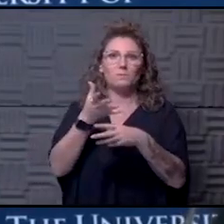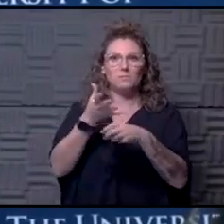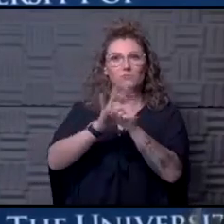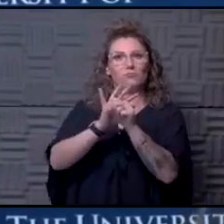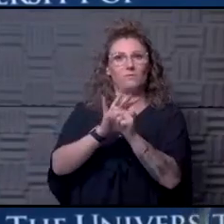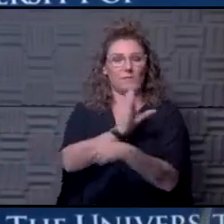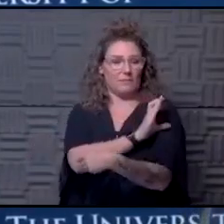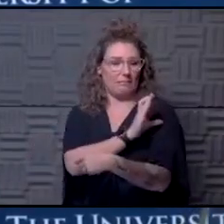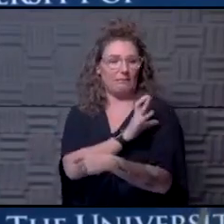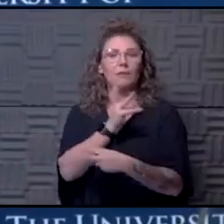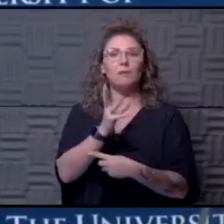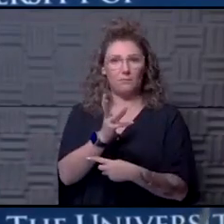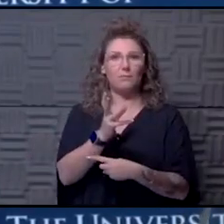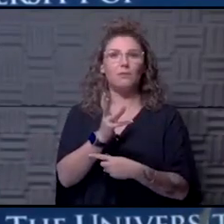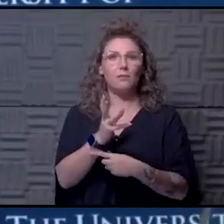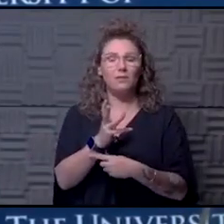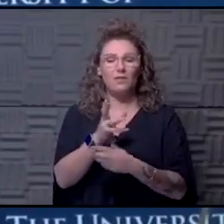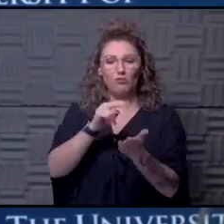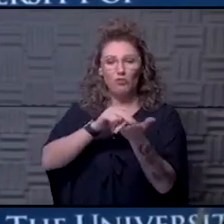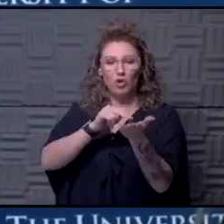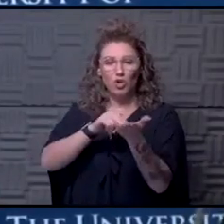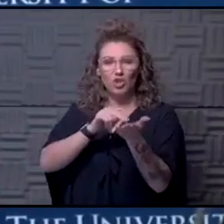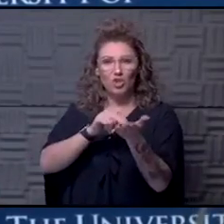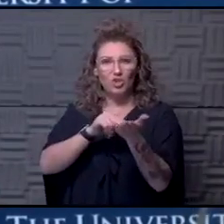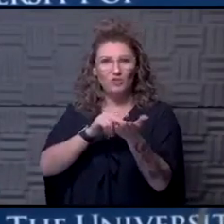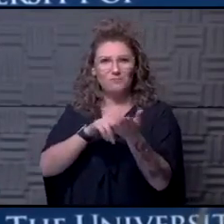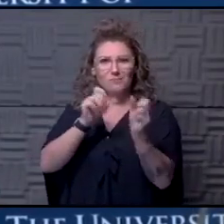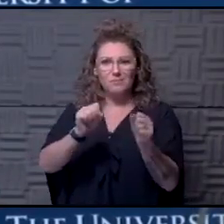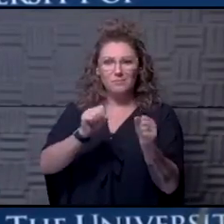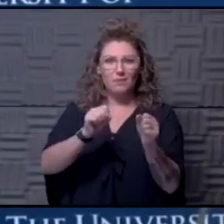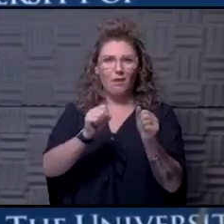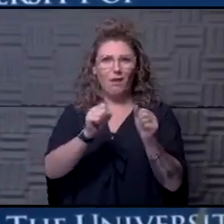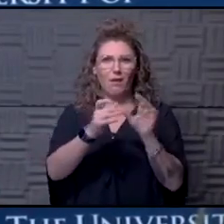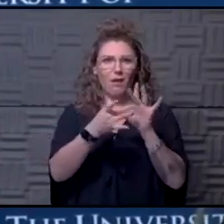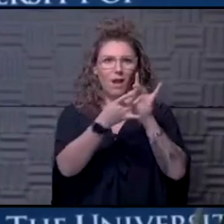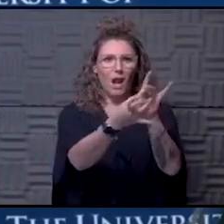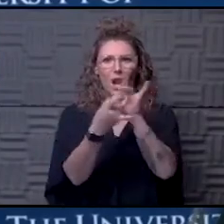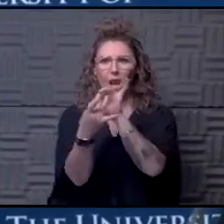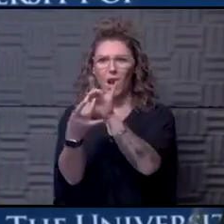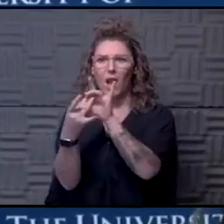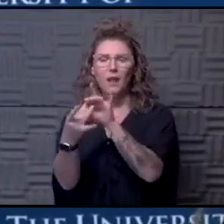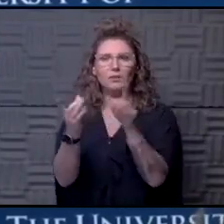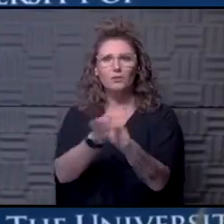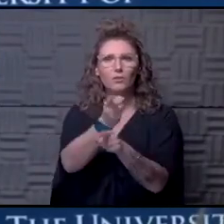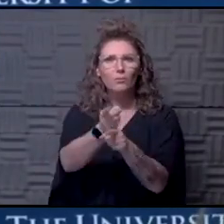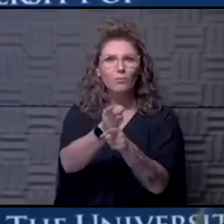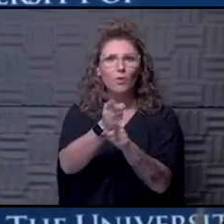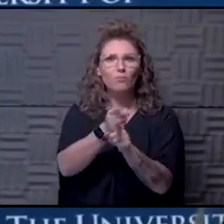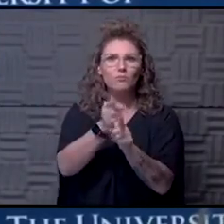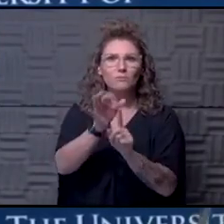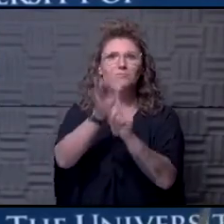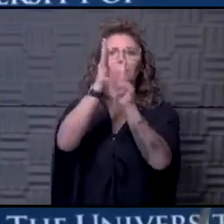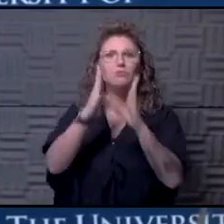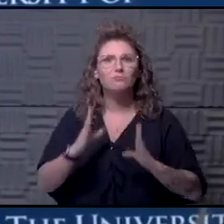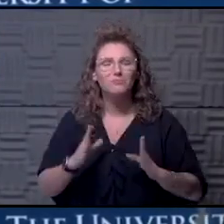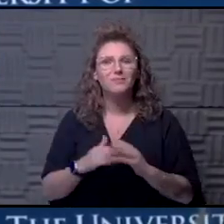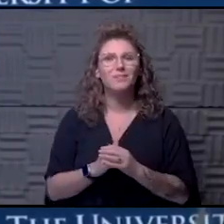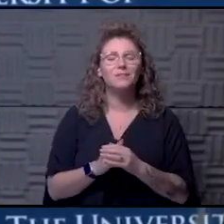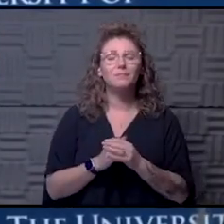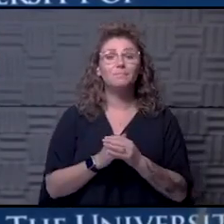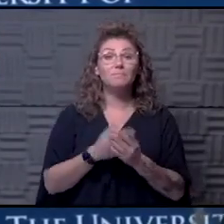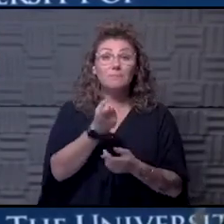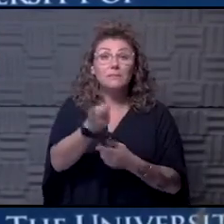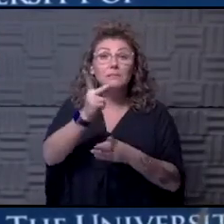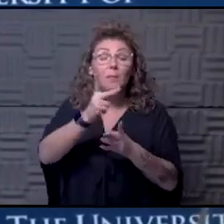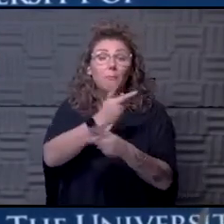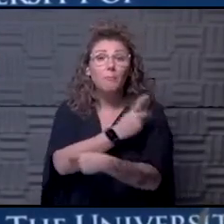for the nurse navigators to get the patients that are, are, are having these symptoms to the right specialist. You know, some patients are